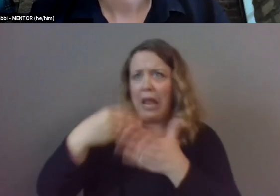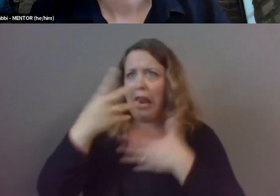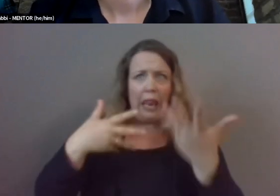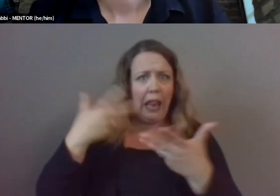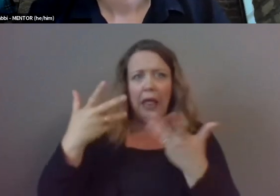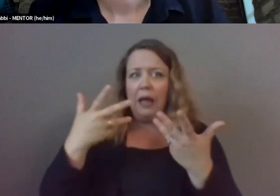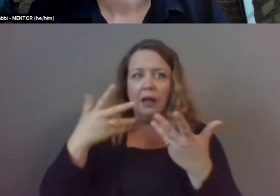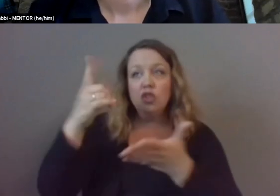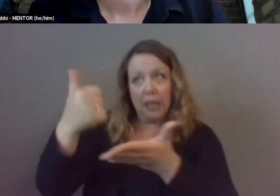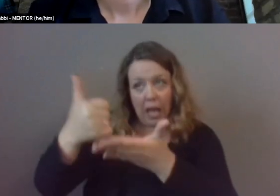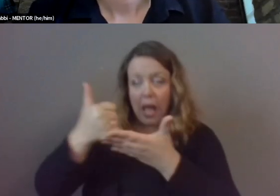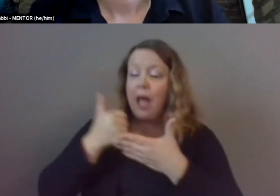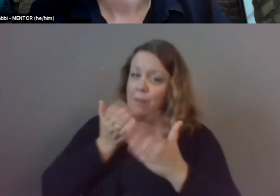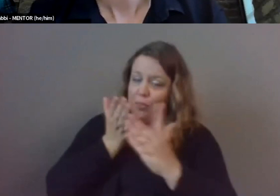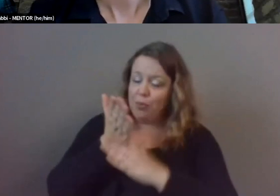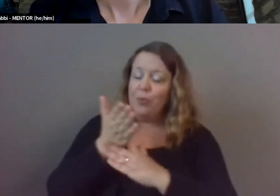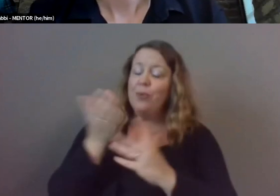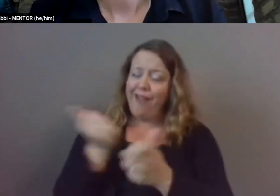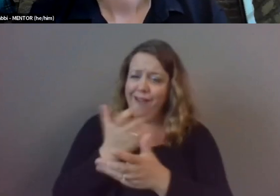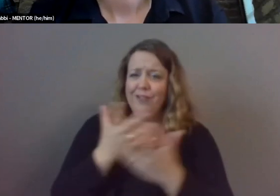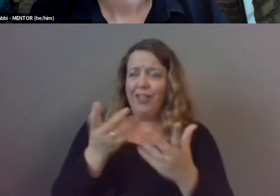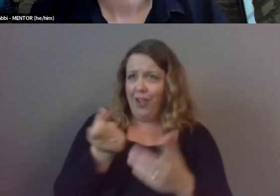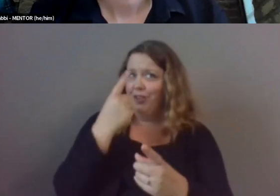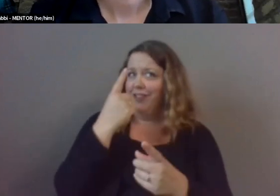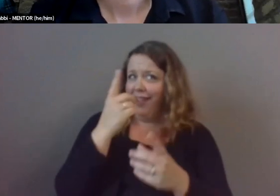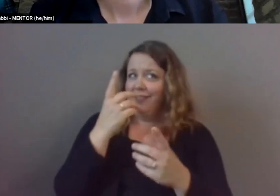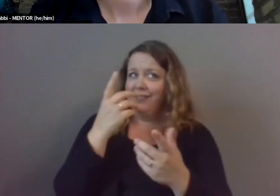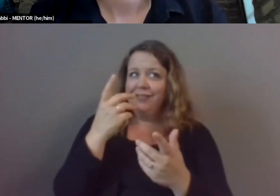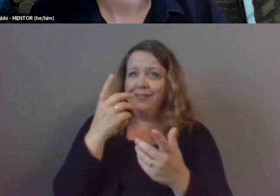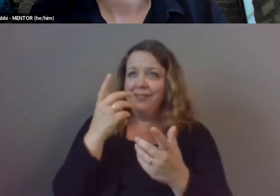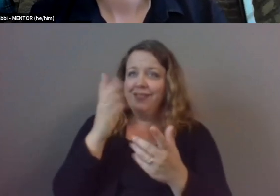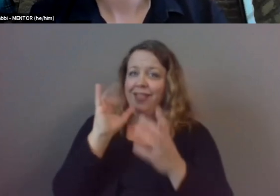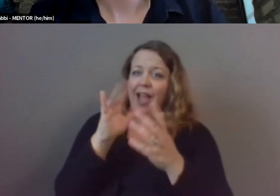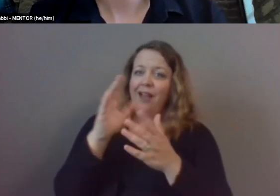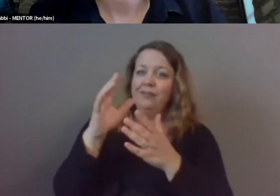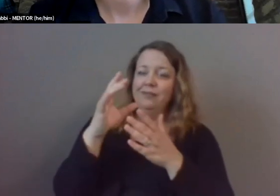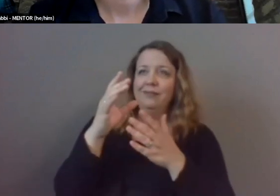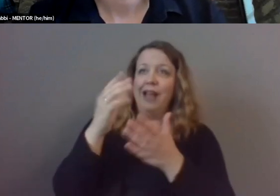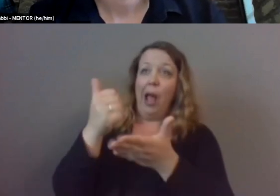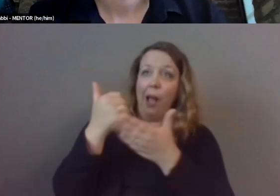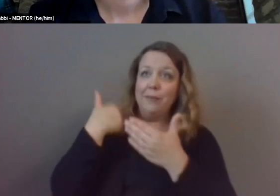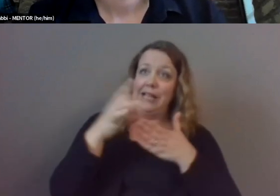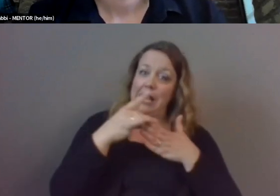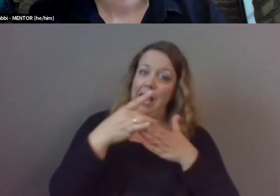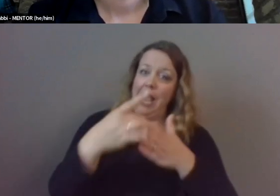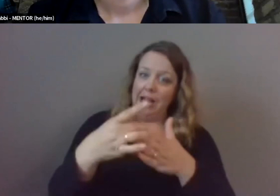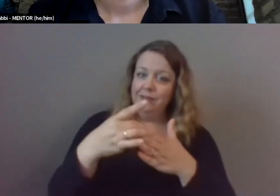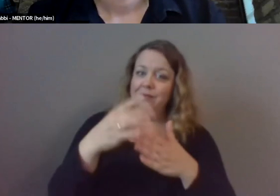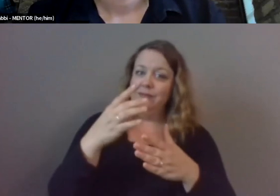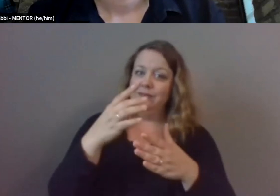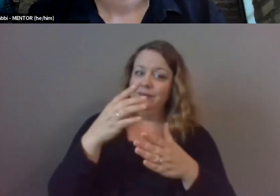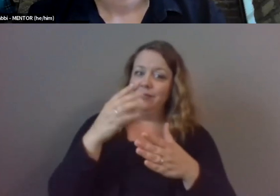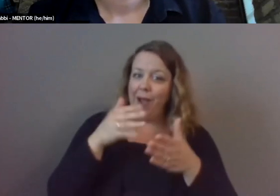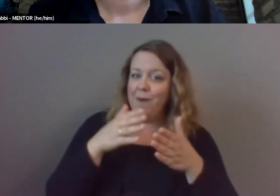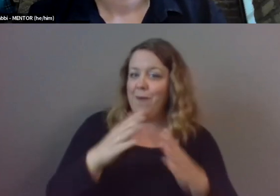um just understanding that type of importance and getting that guidance that definitely helped a lot and i think that